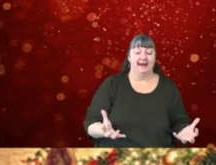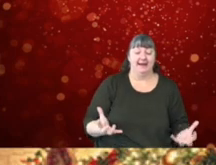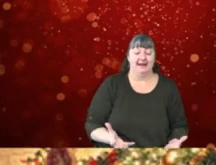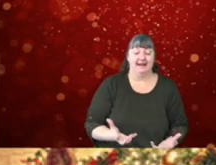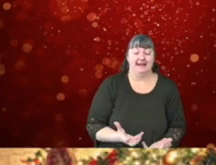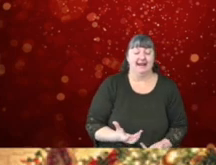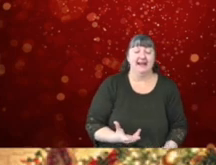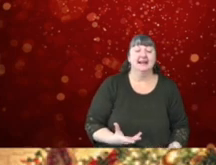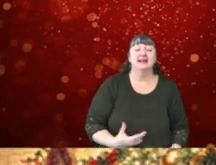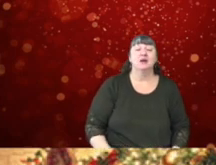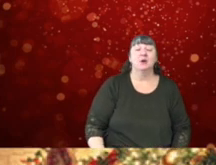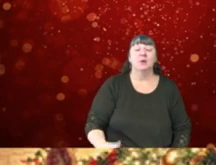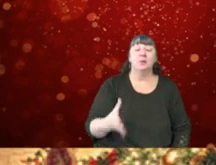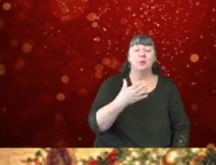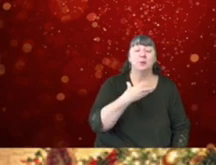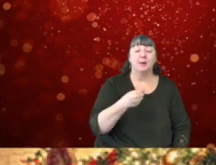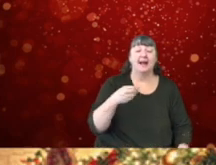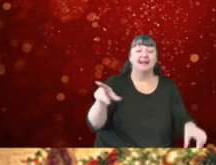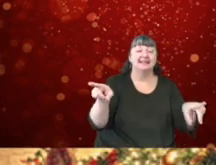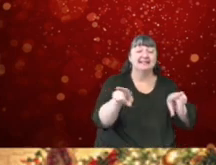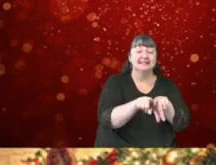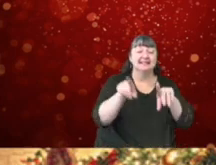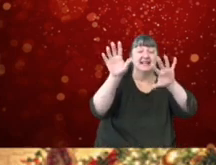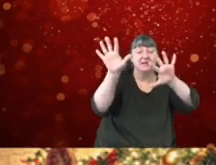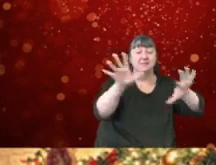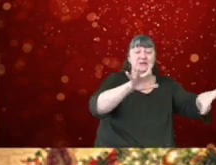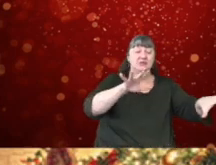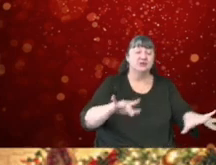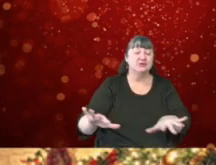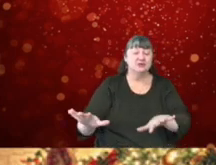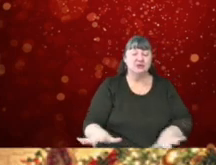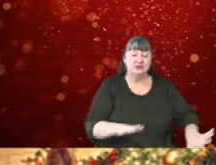chin was as white as the snow.